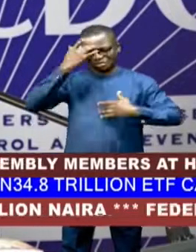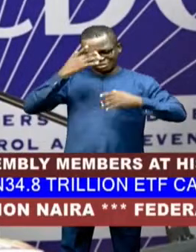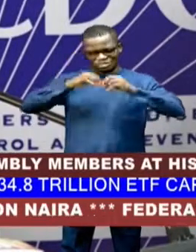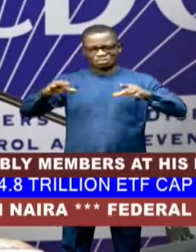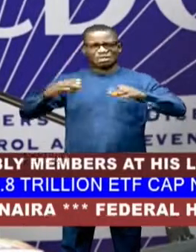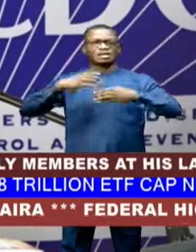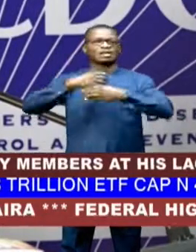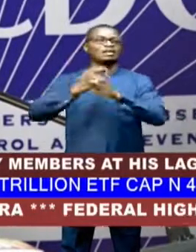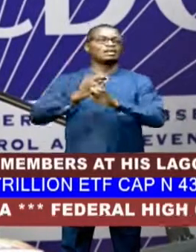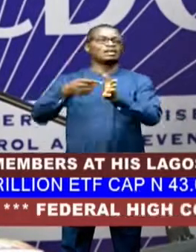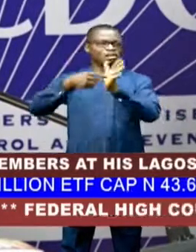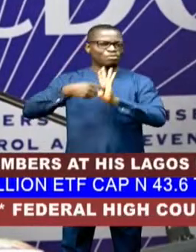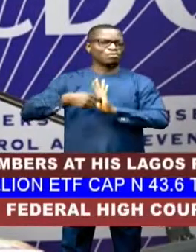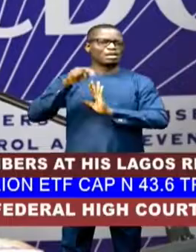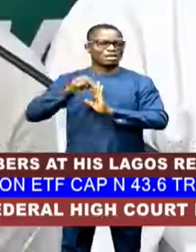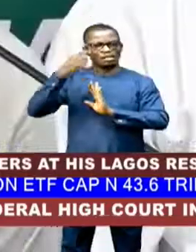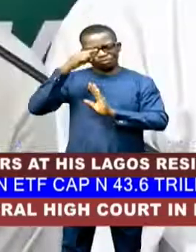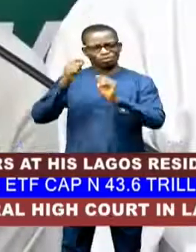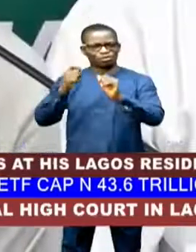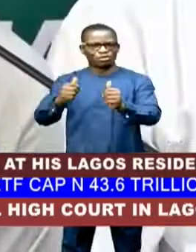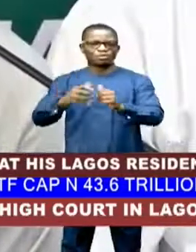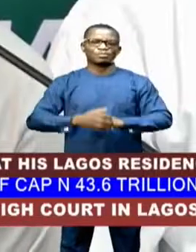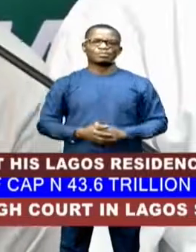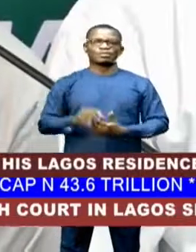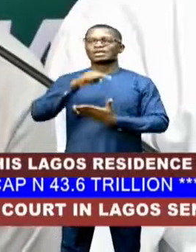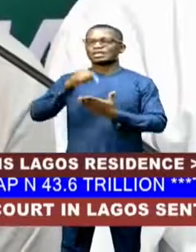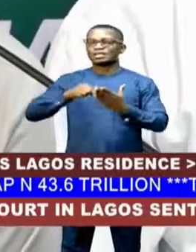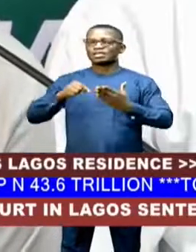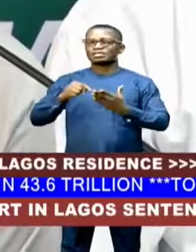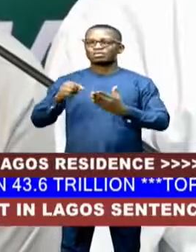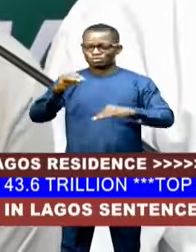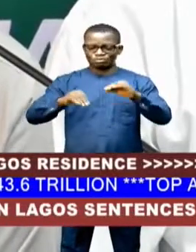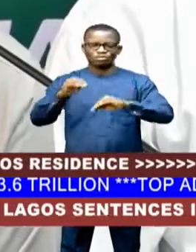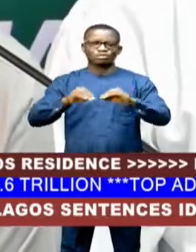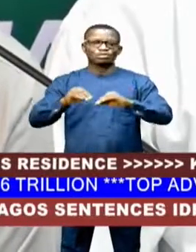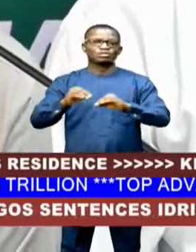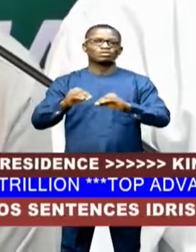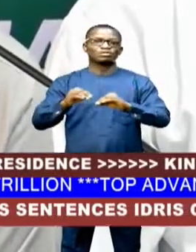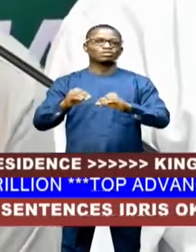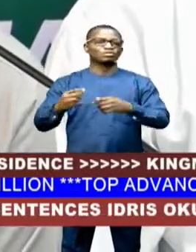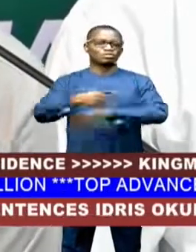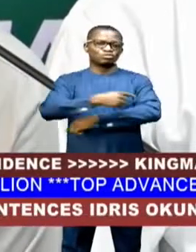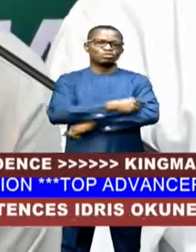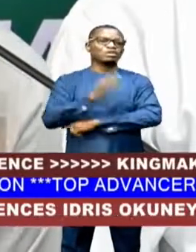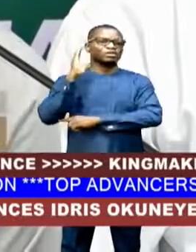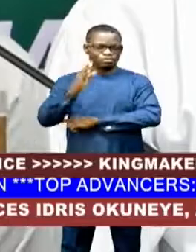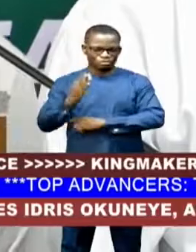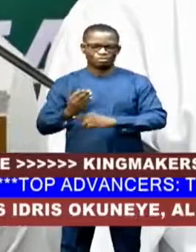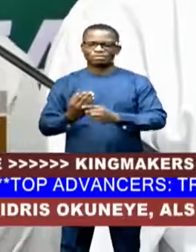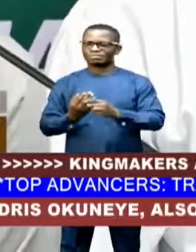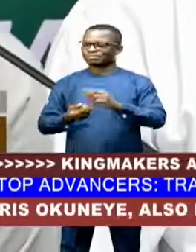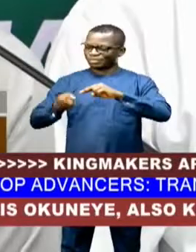a pressing need for additional resources. This donation we making today is definitely going to enhance our capabilities